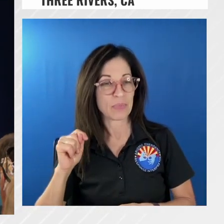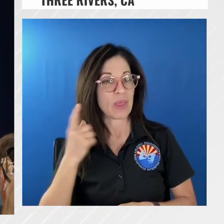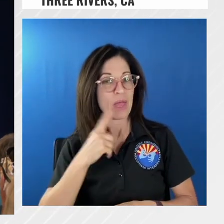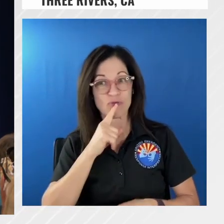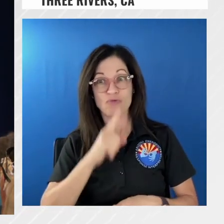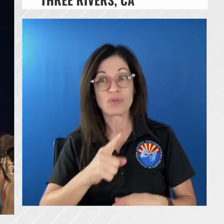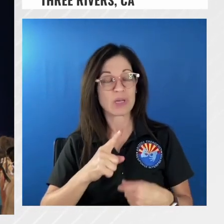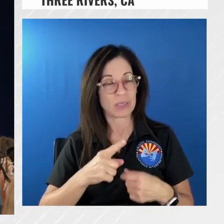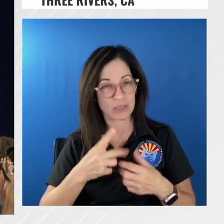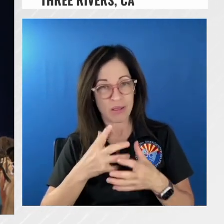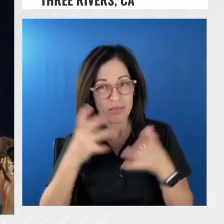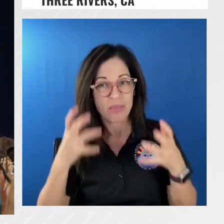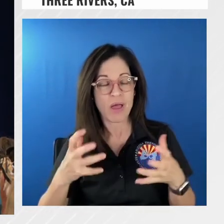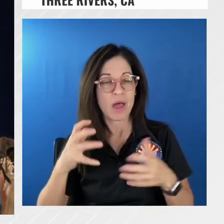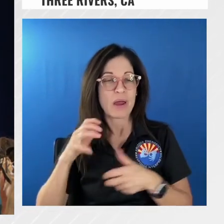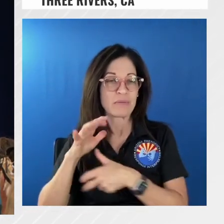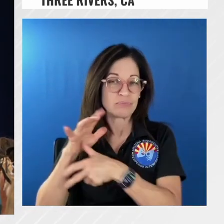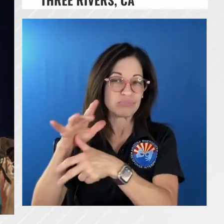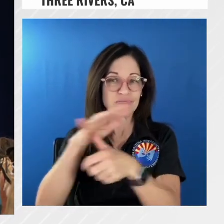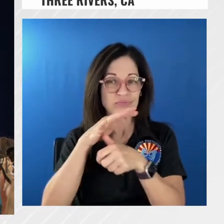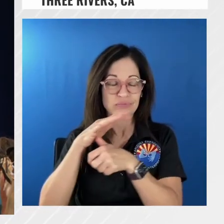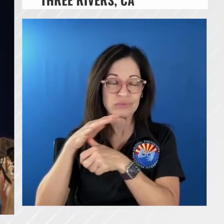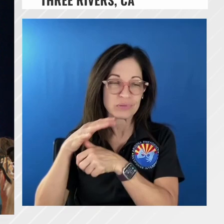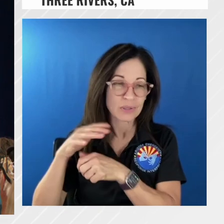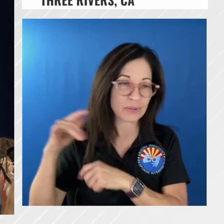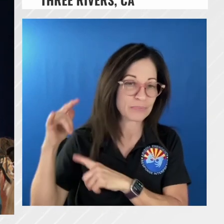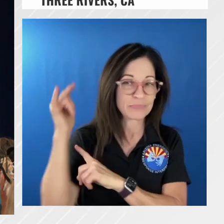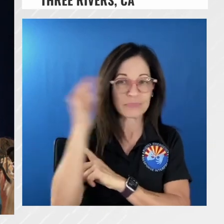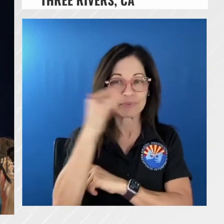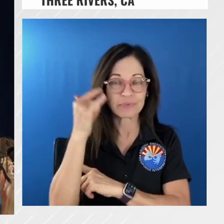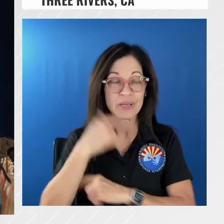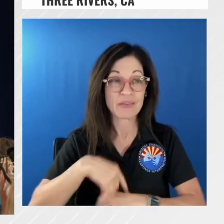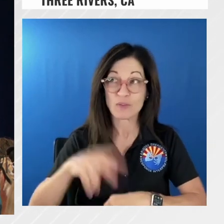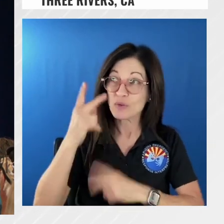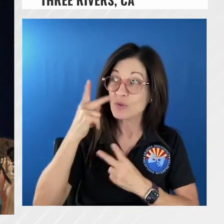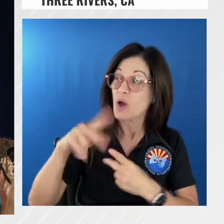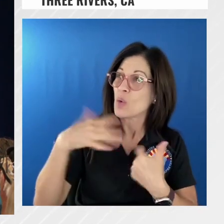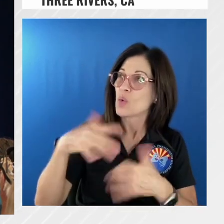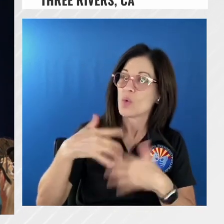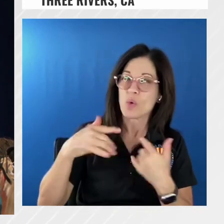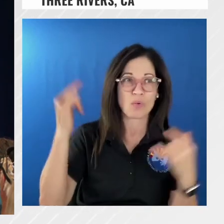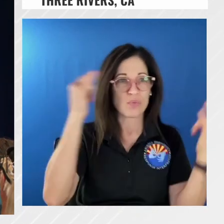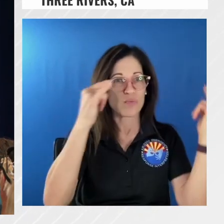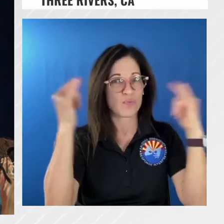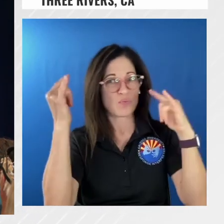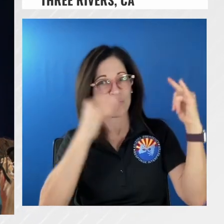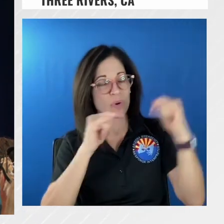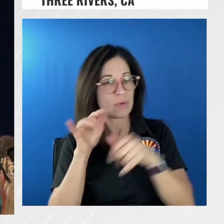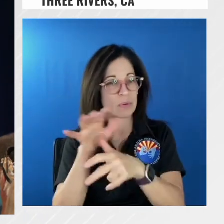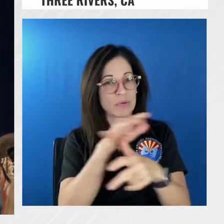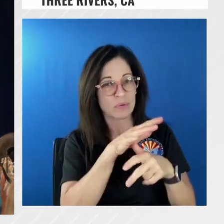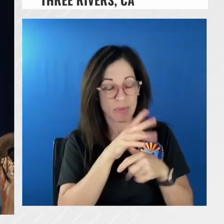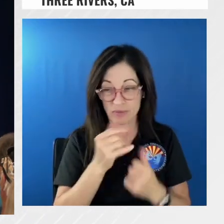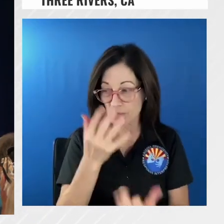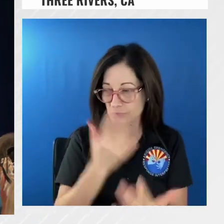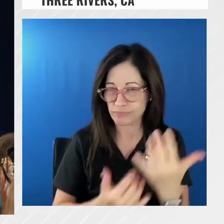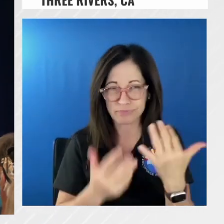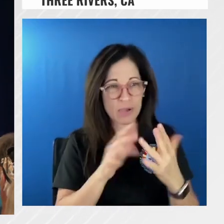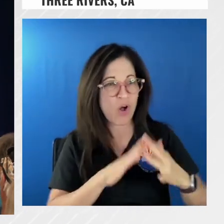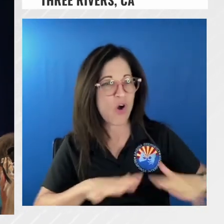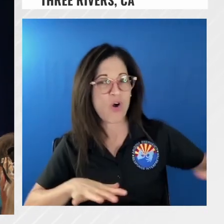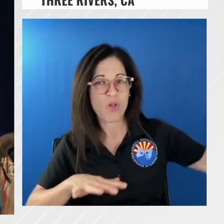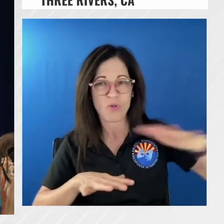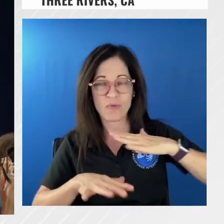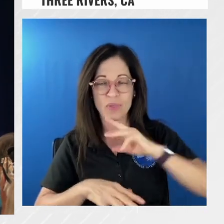ops i mean if you were in a viewpoint you saw the heavy air show and this is with a lot of fire activity across the west so we got